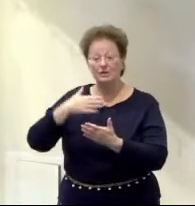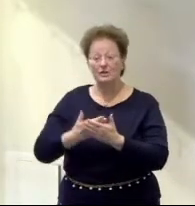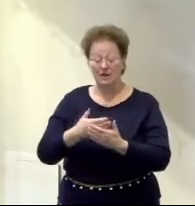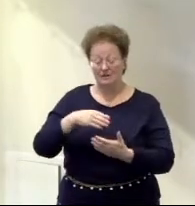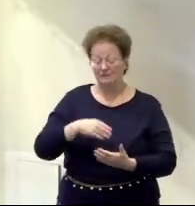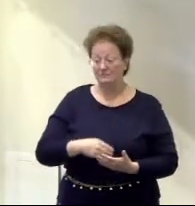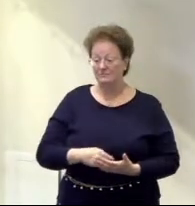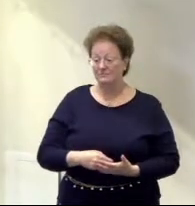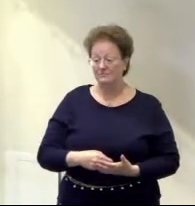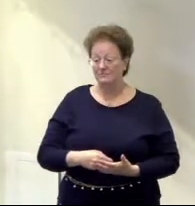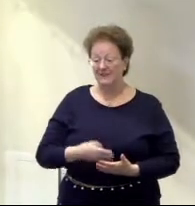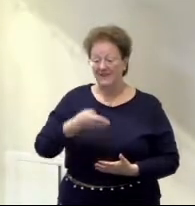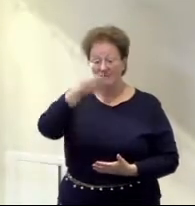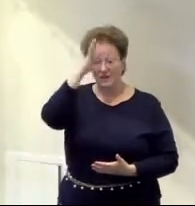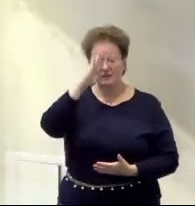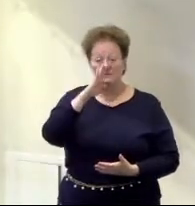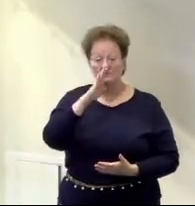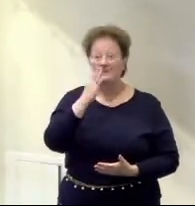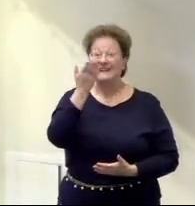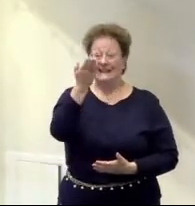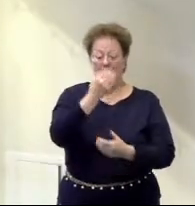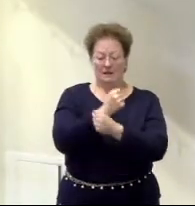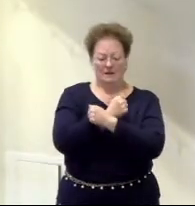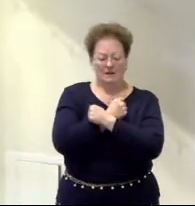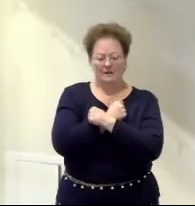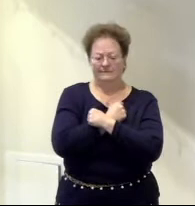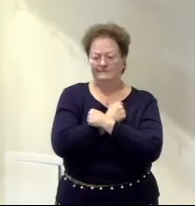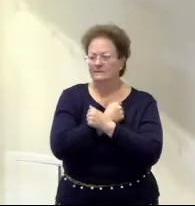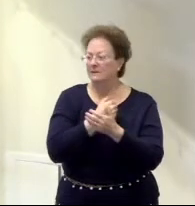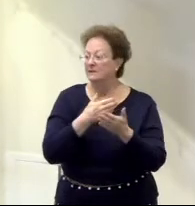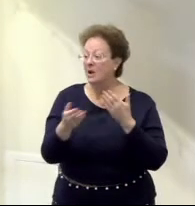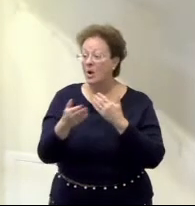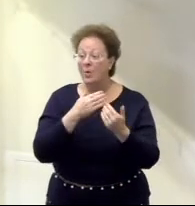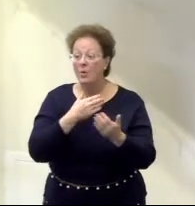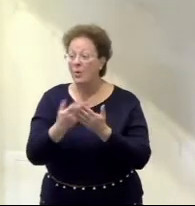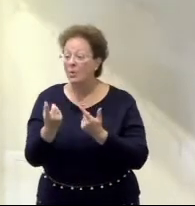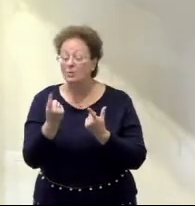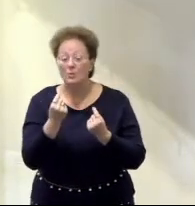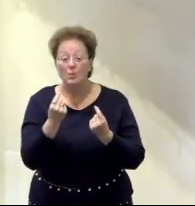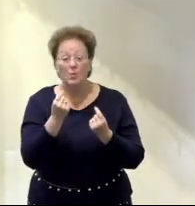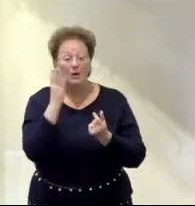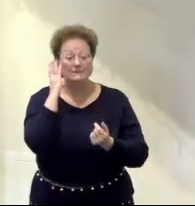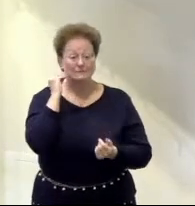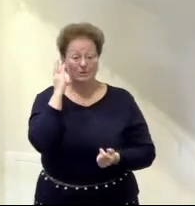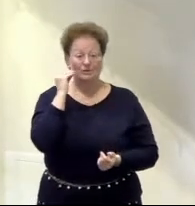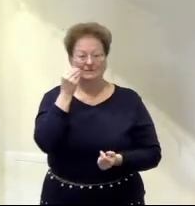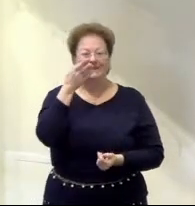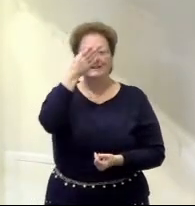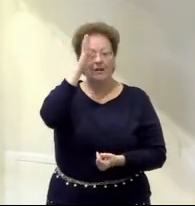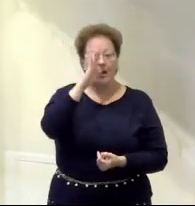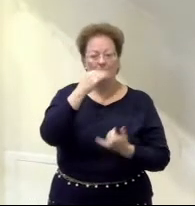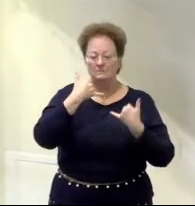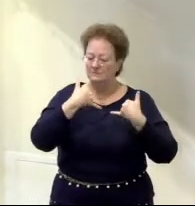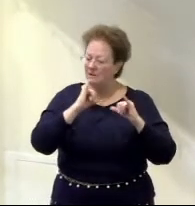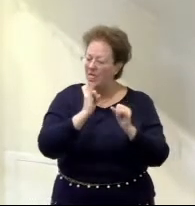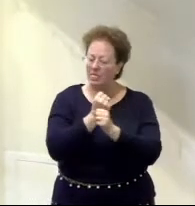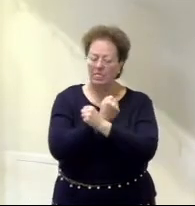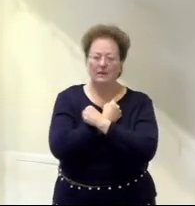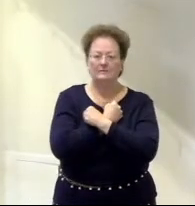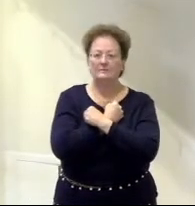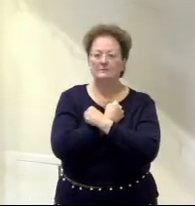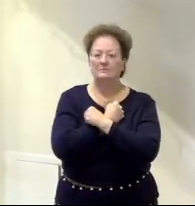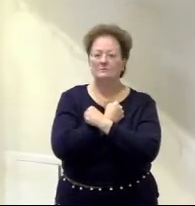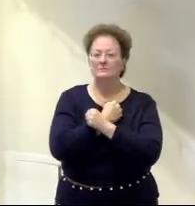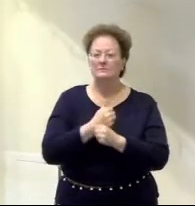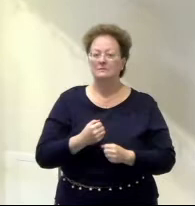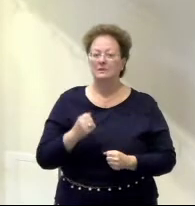loved by God the Father. So no matter what you do or what you go through, he's going to love you. It means you're indwelt and